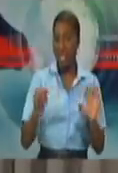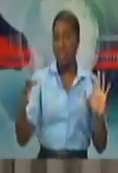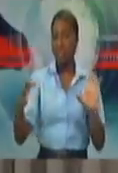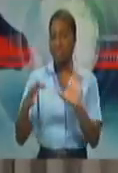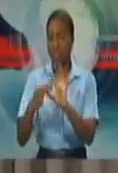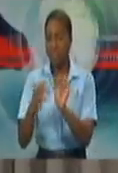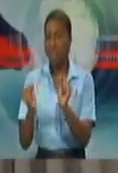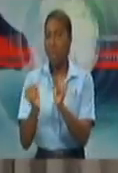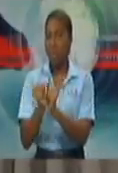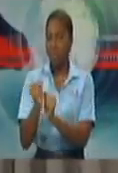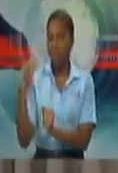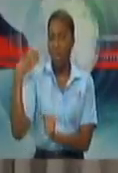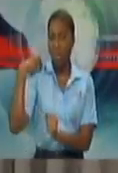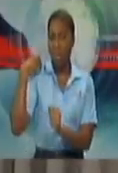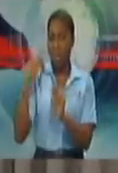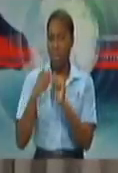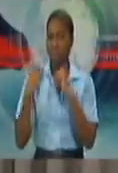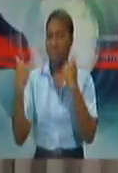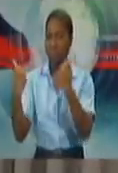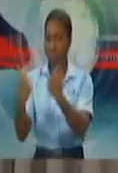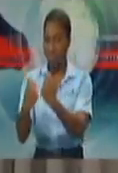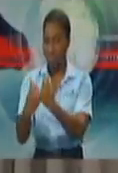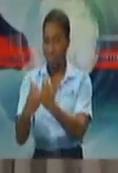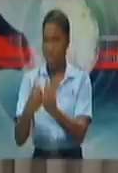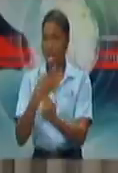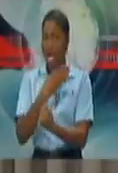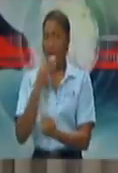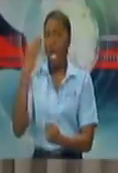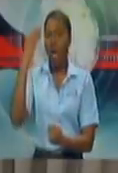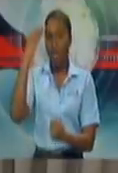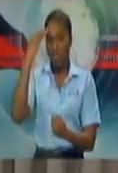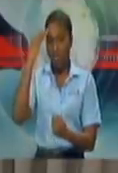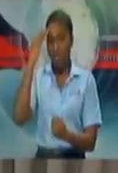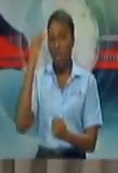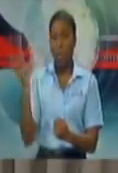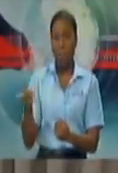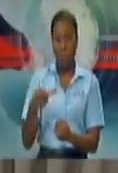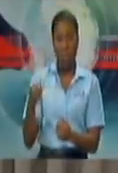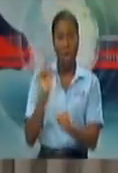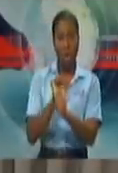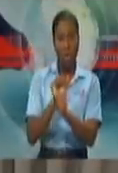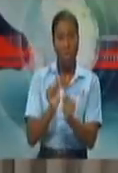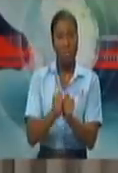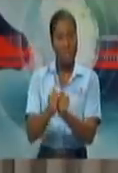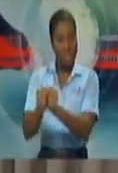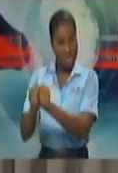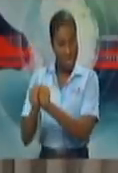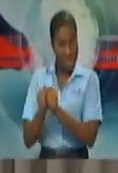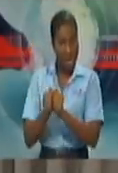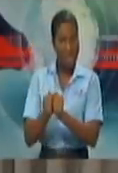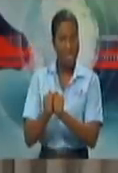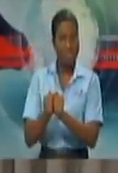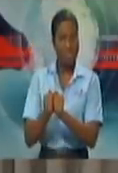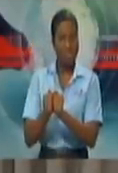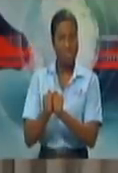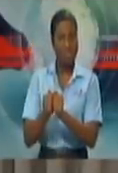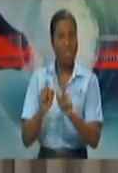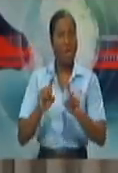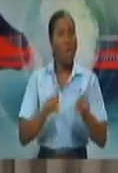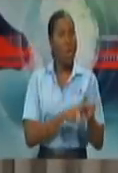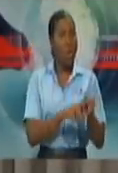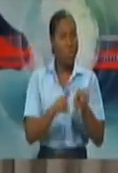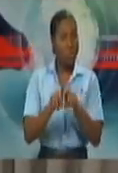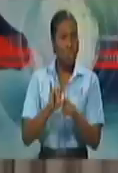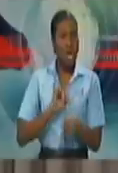there is the involvement of those two entities and I want to say without a doubt that I am also pretty sure